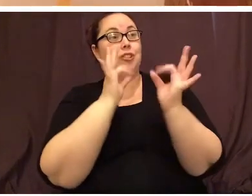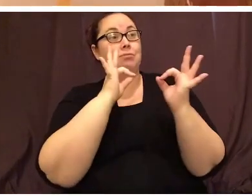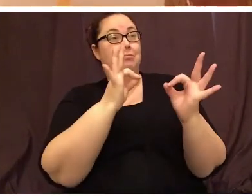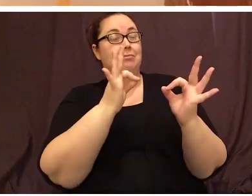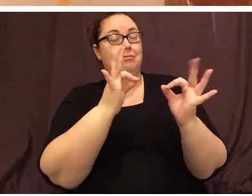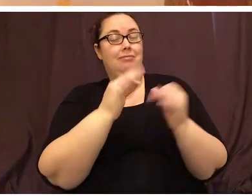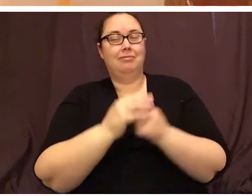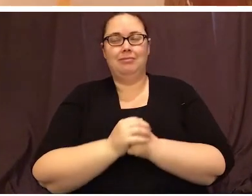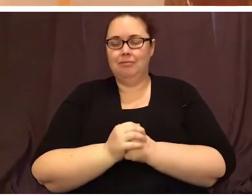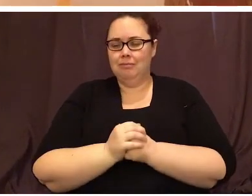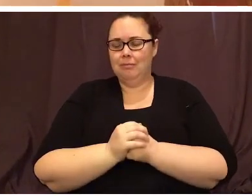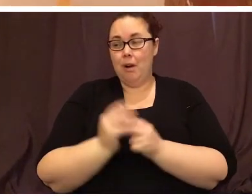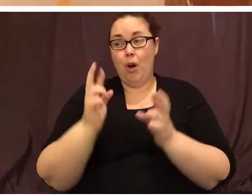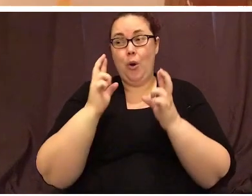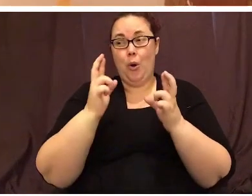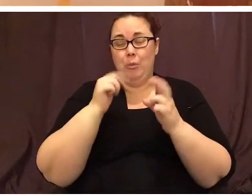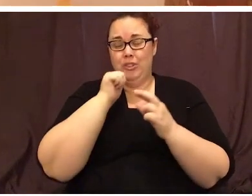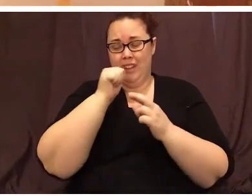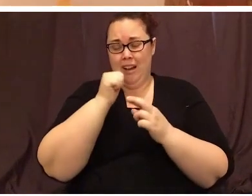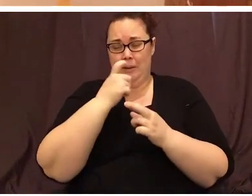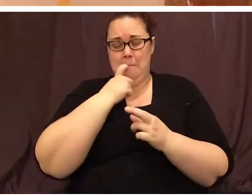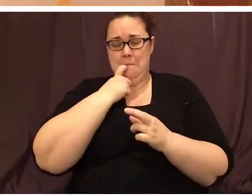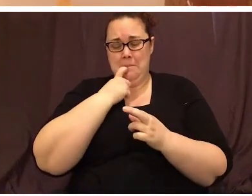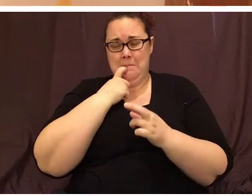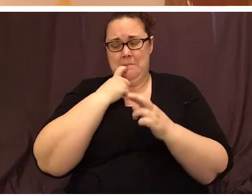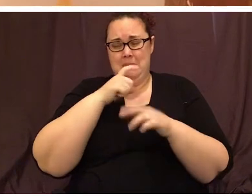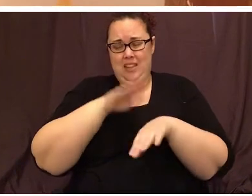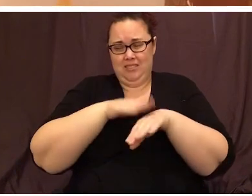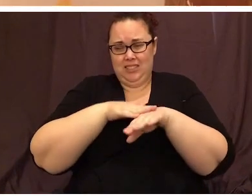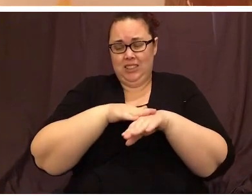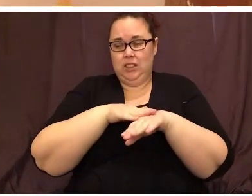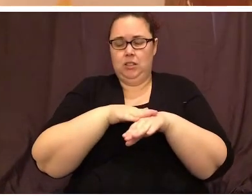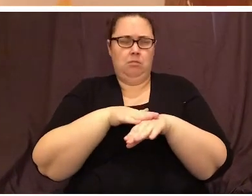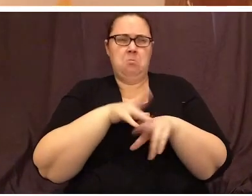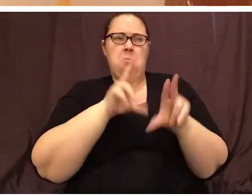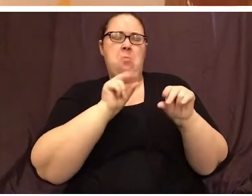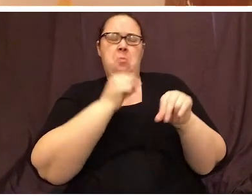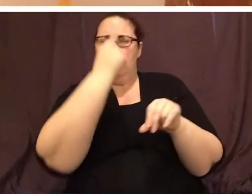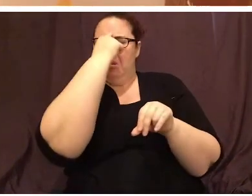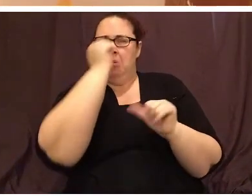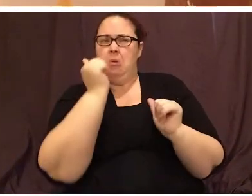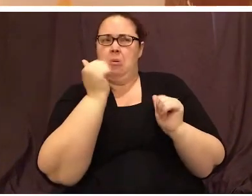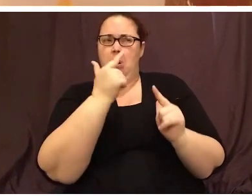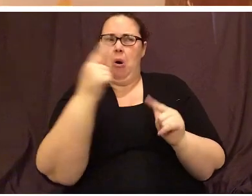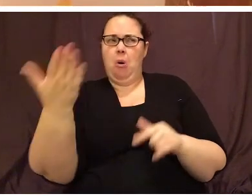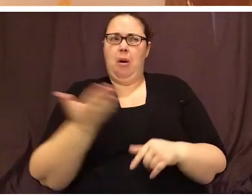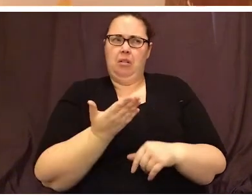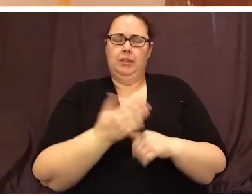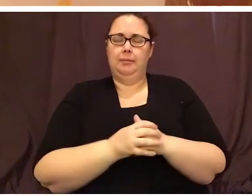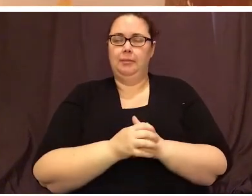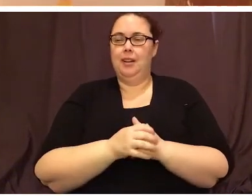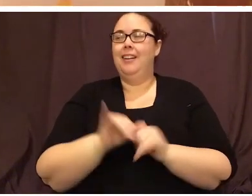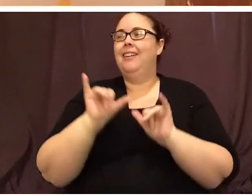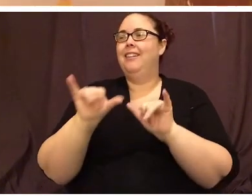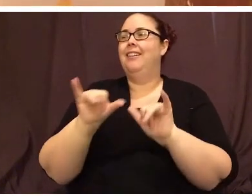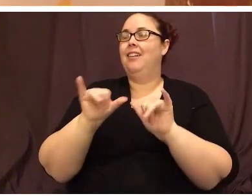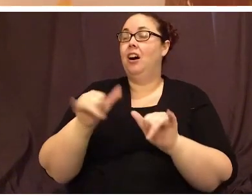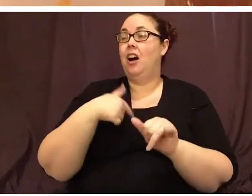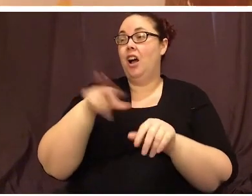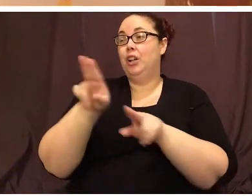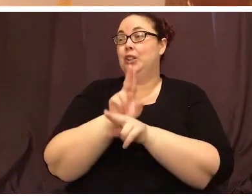I hope there's not a metal detector. No, I think everyone's welcome. Ah, there you are. I could use a haircut.